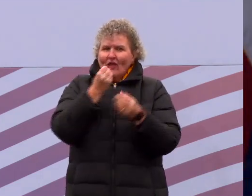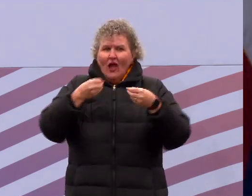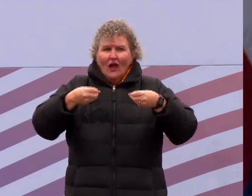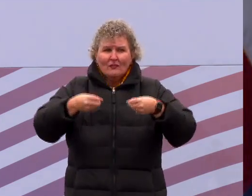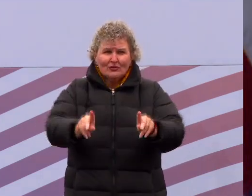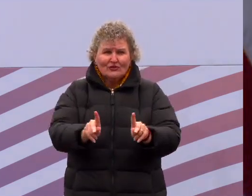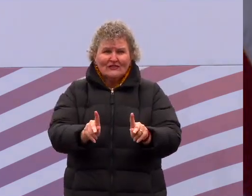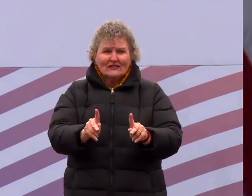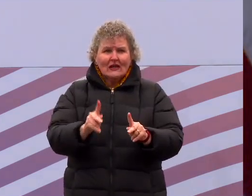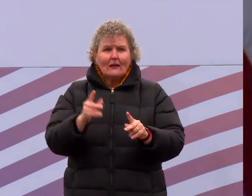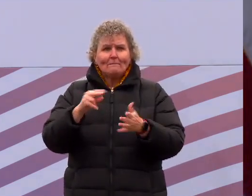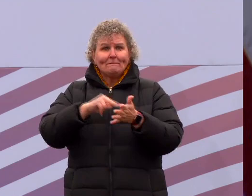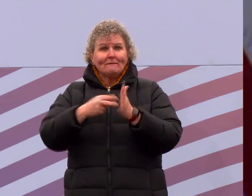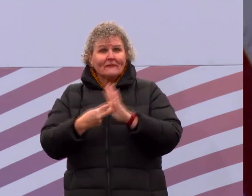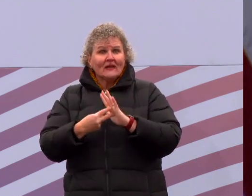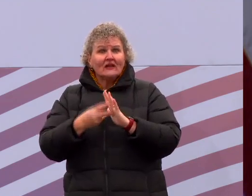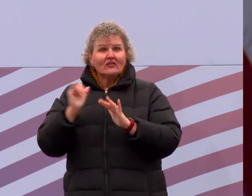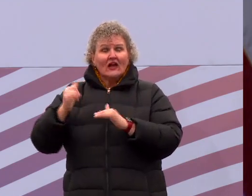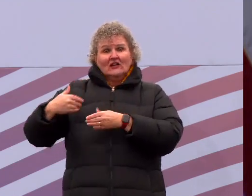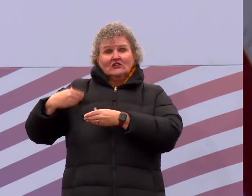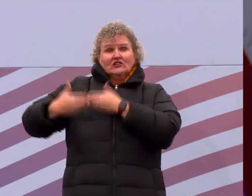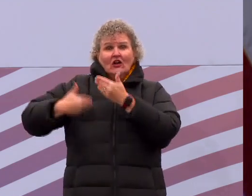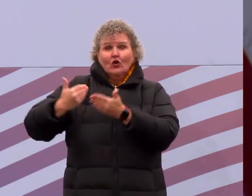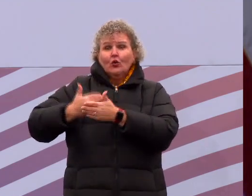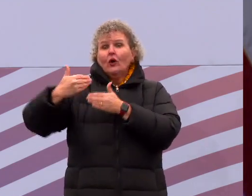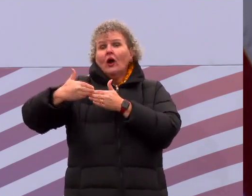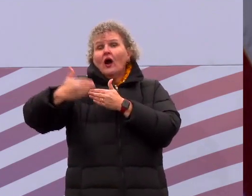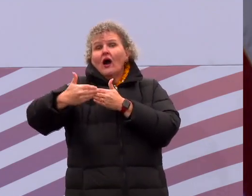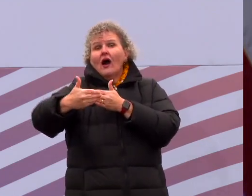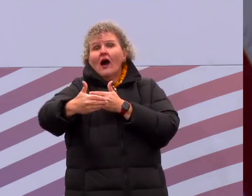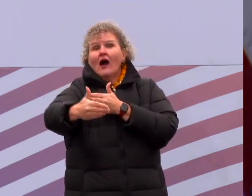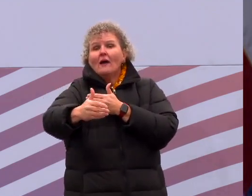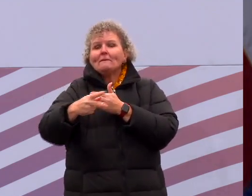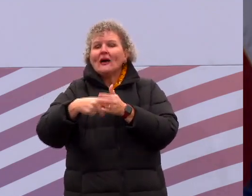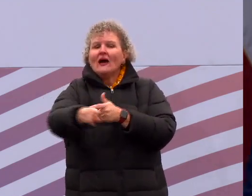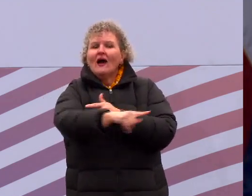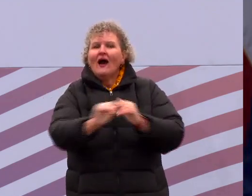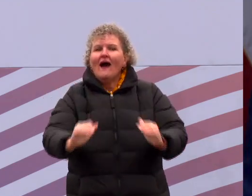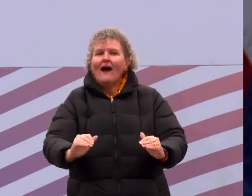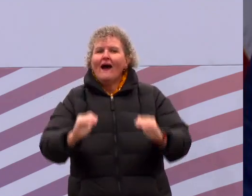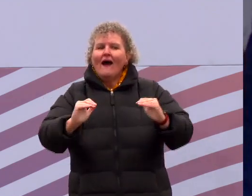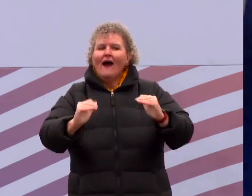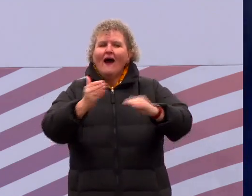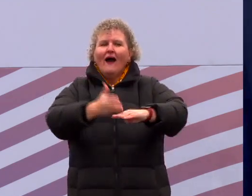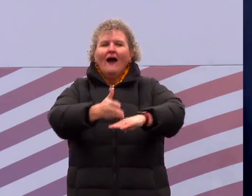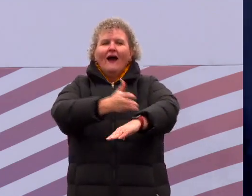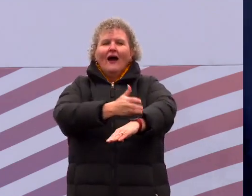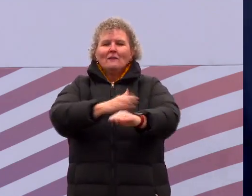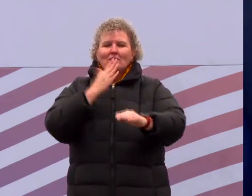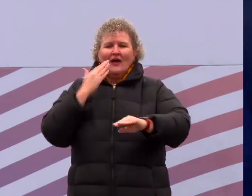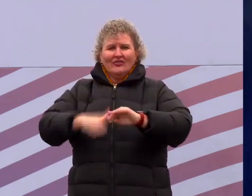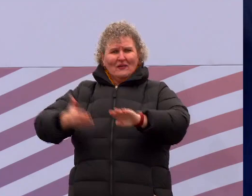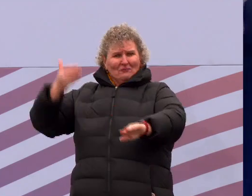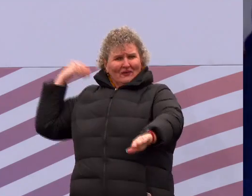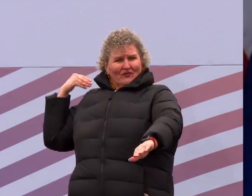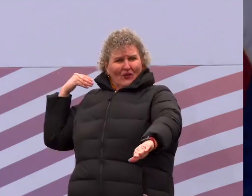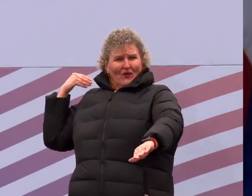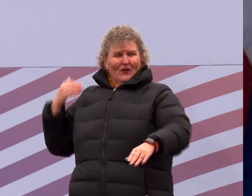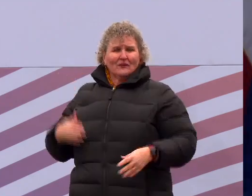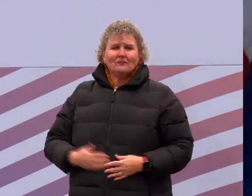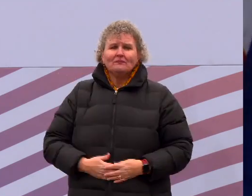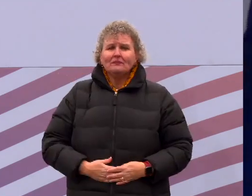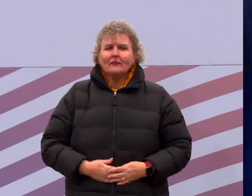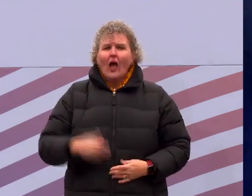comes after can be better off than the one that came before them. I could not be more honored to take on this fight with anyone